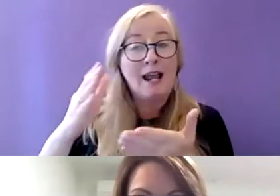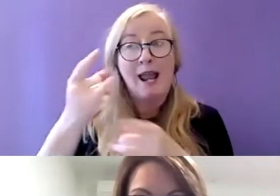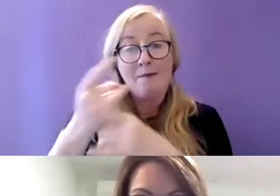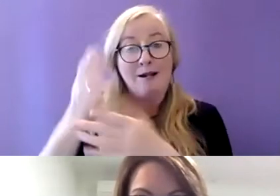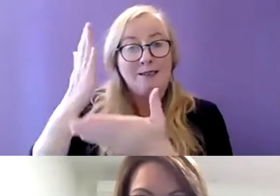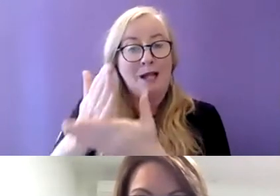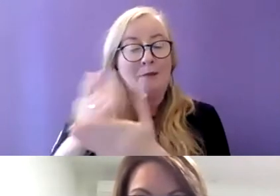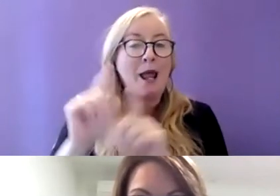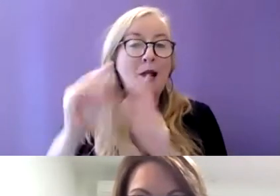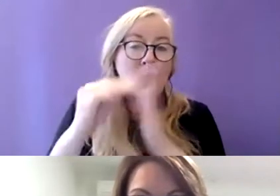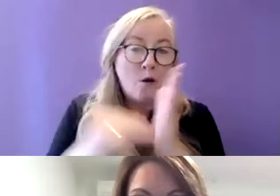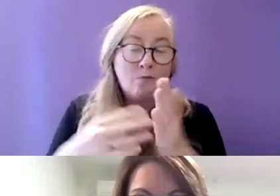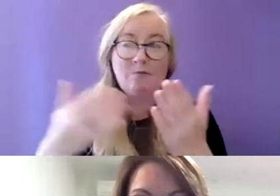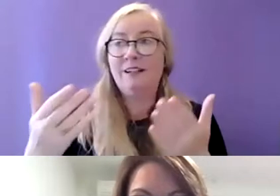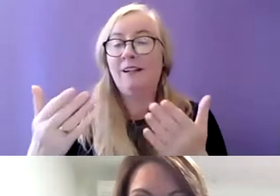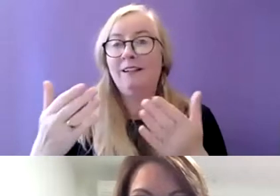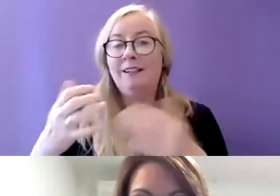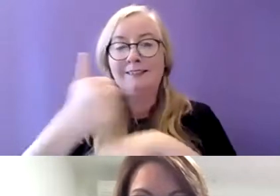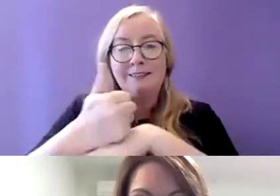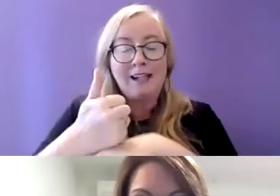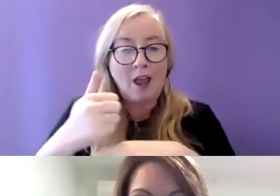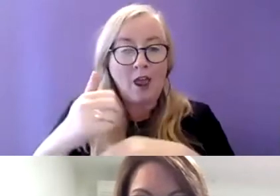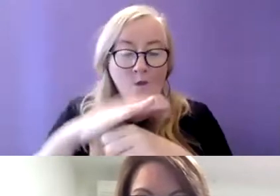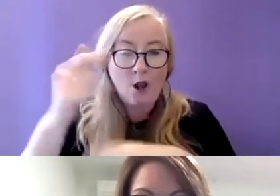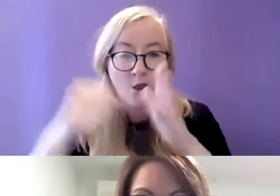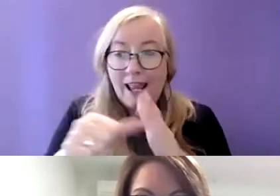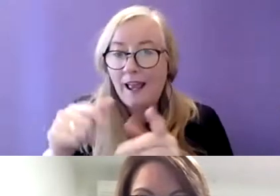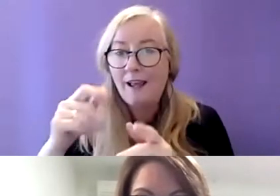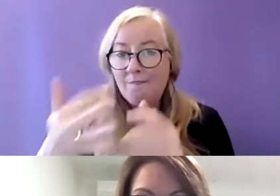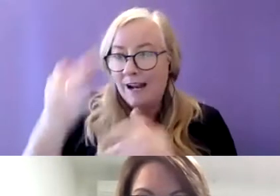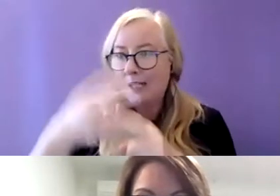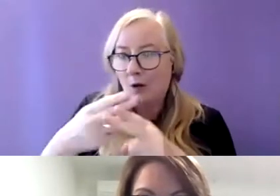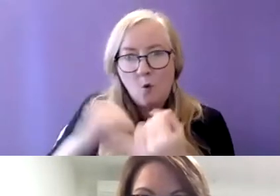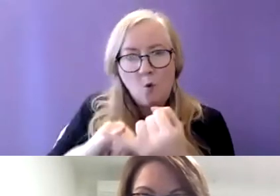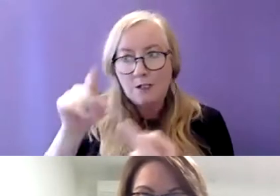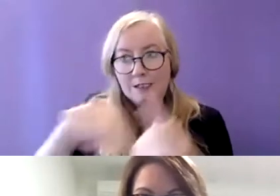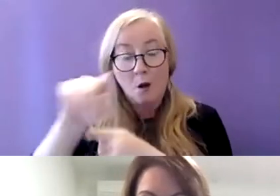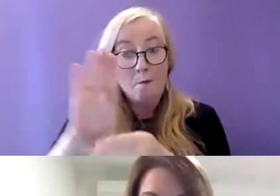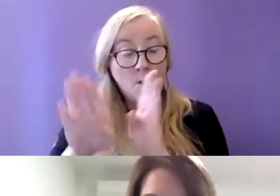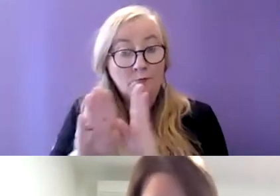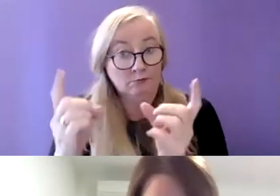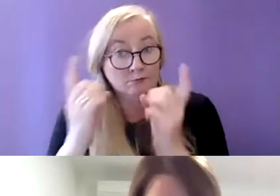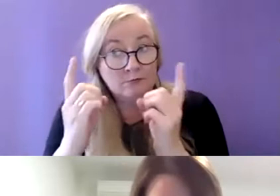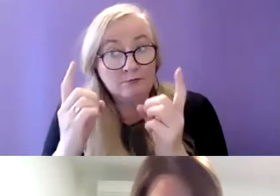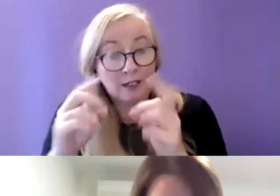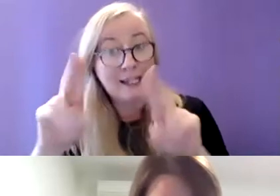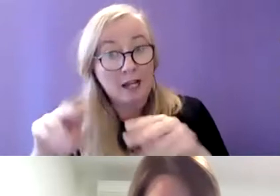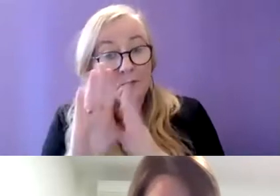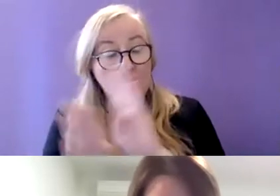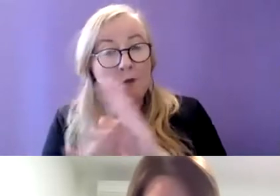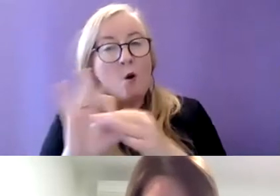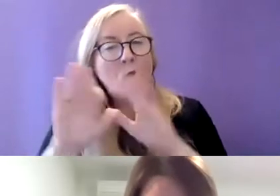staff and local authorities identifying people who are in danger of becoming homeless and so on